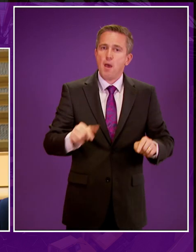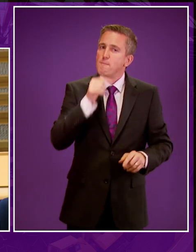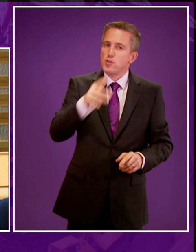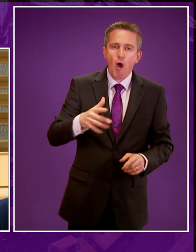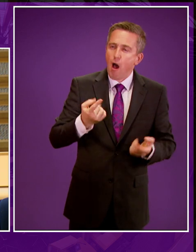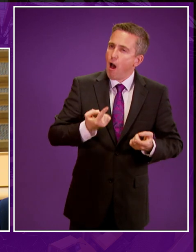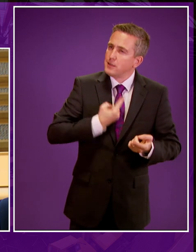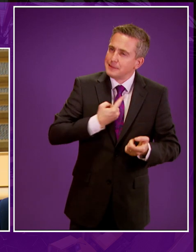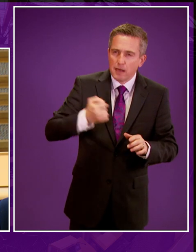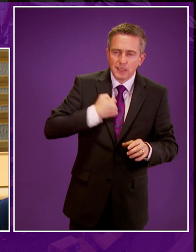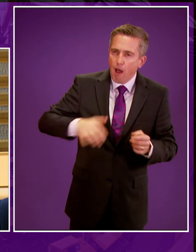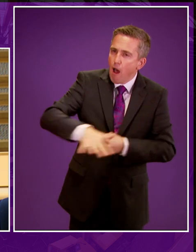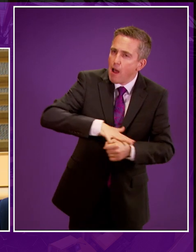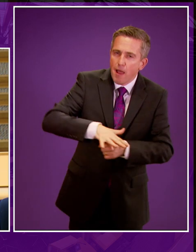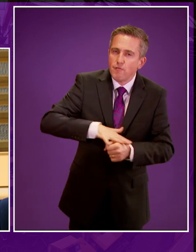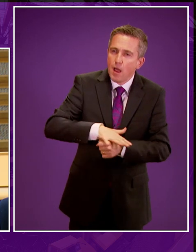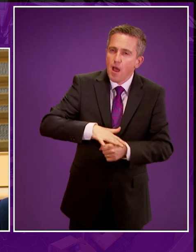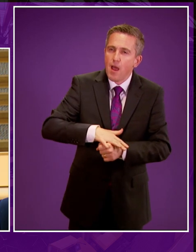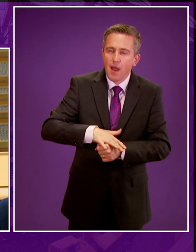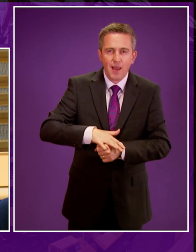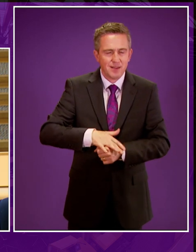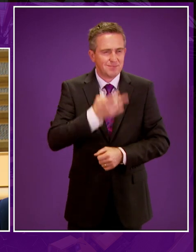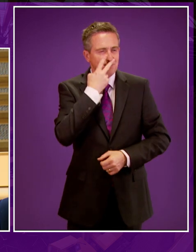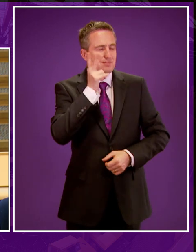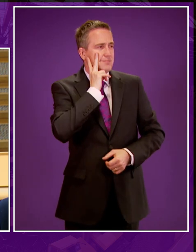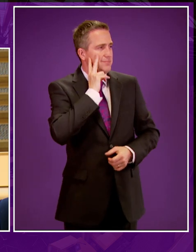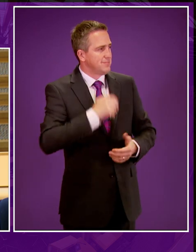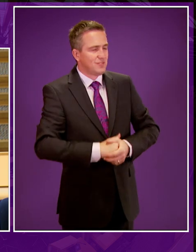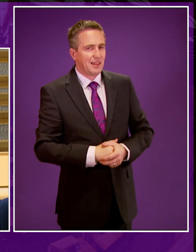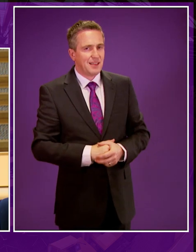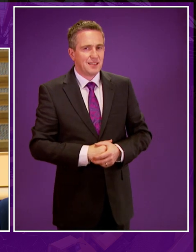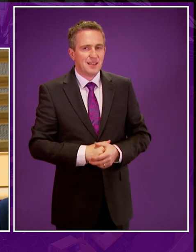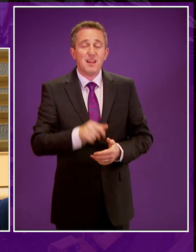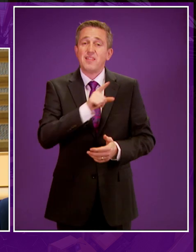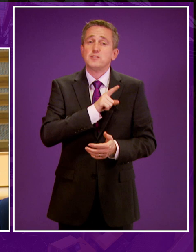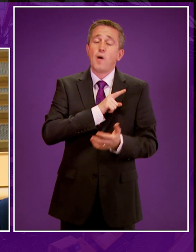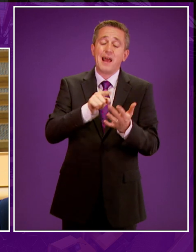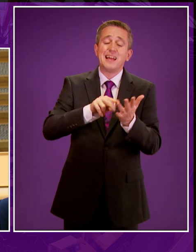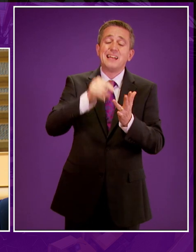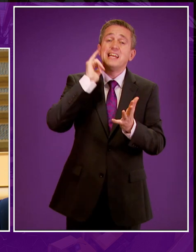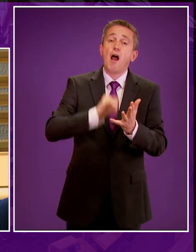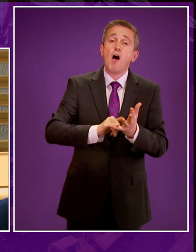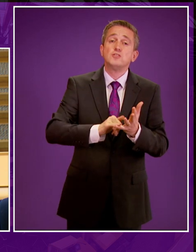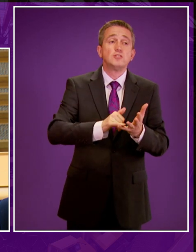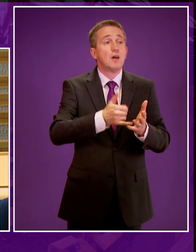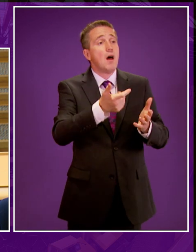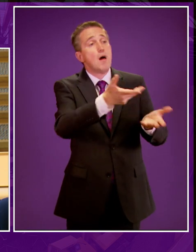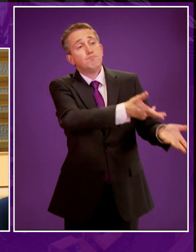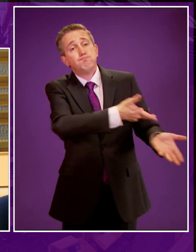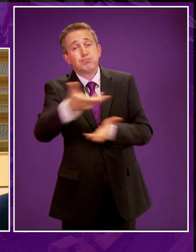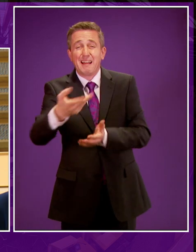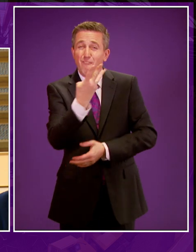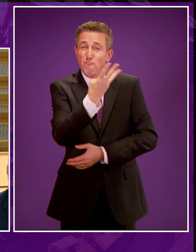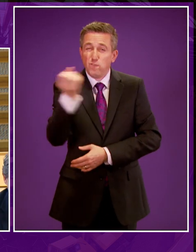safeguards. We will have their fracked gas, but we won't do it here safely. That is why INEOS are importing today 40,000